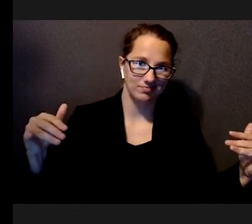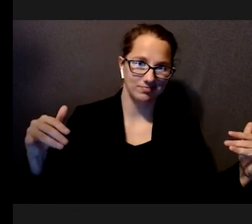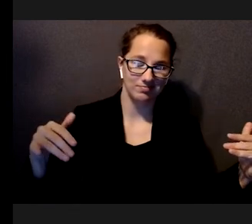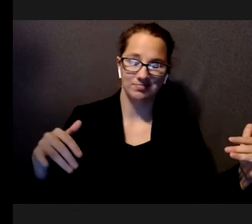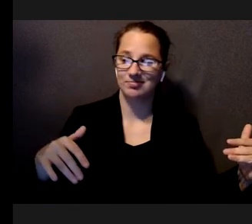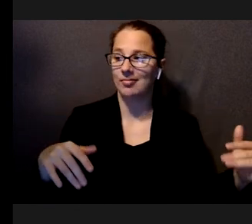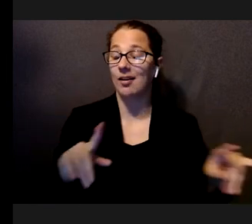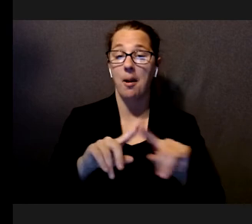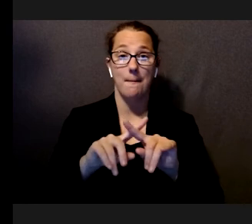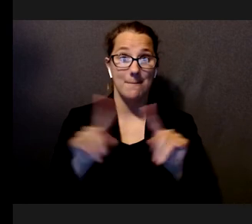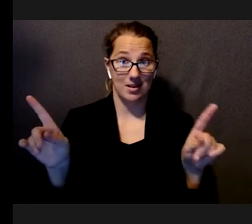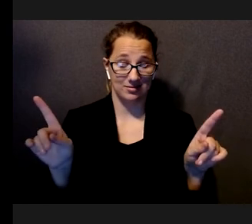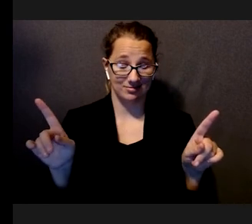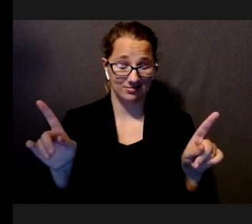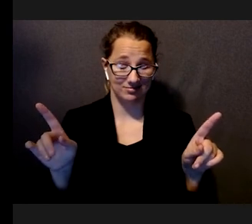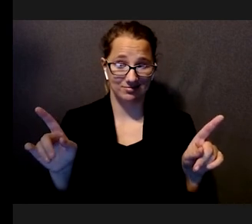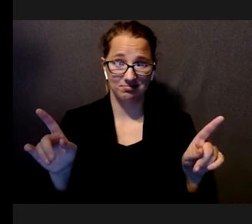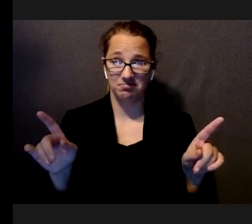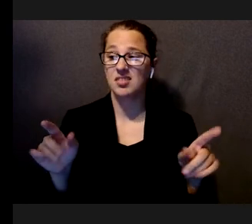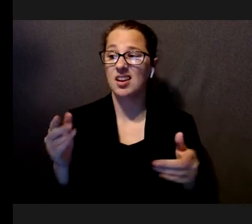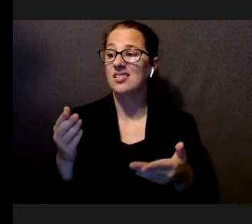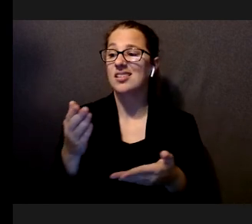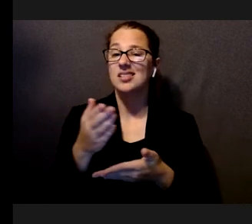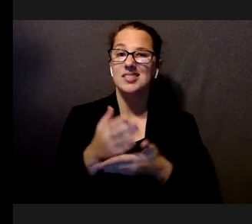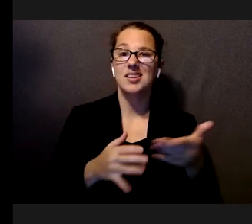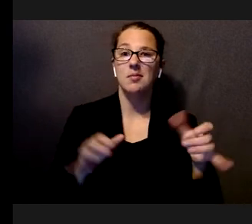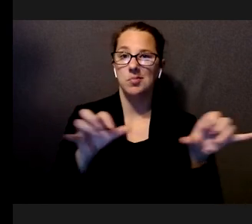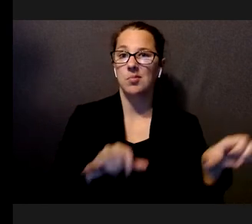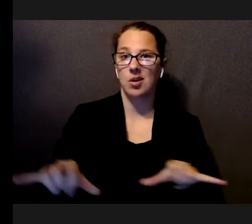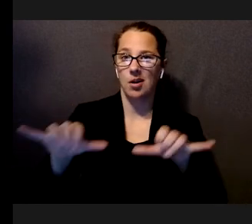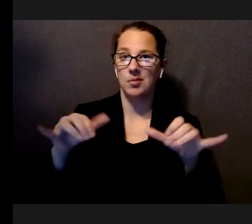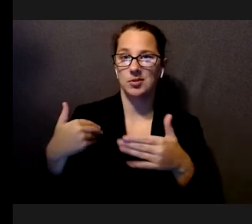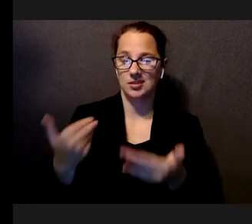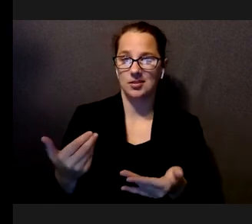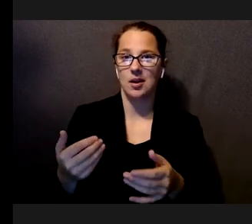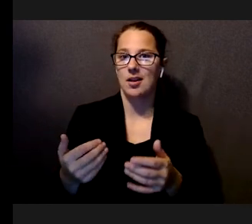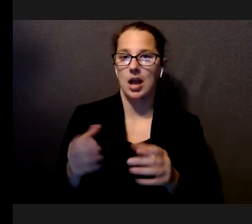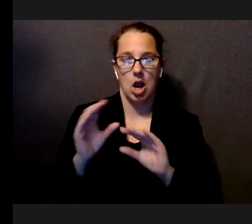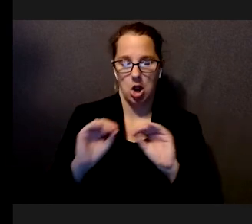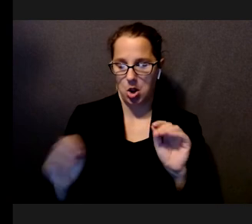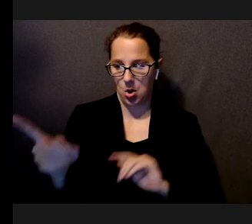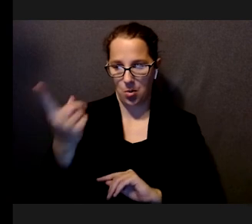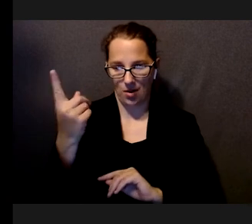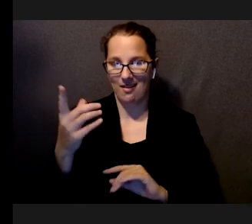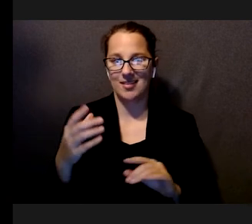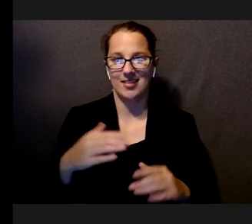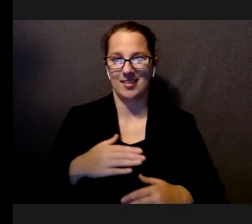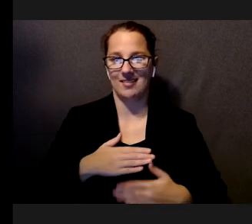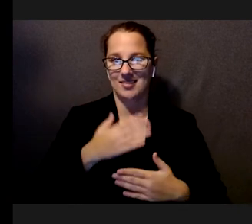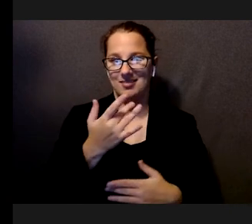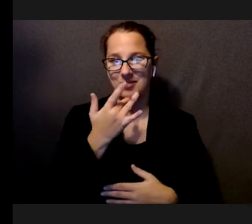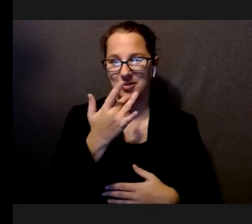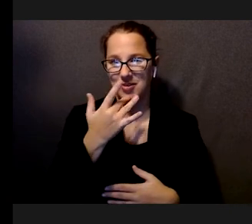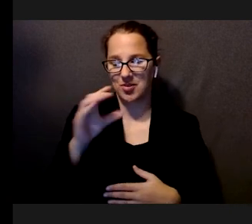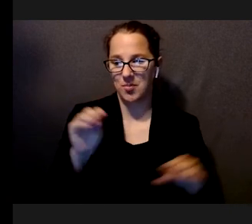but there were some common trends. For example, none of the participants liked the movement cue, and a lot of them